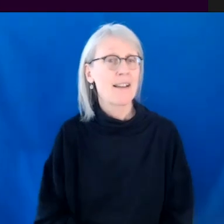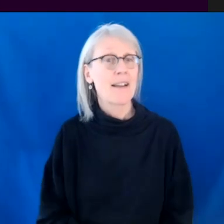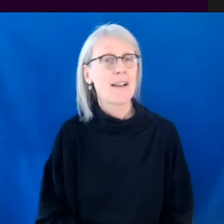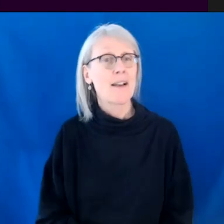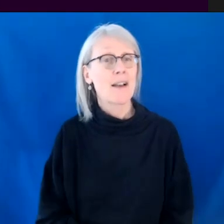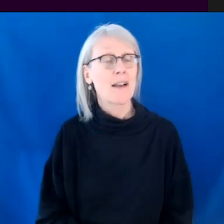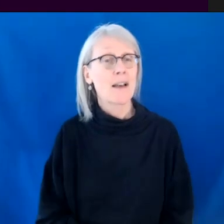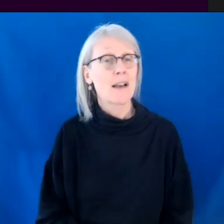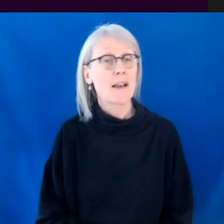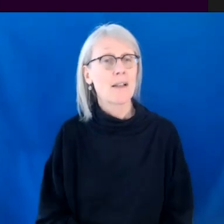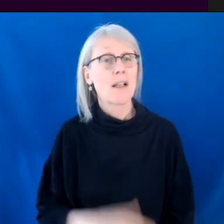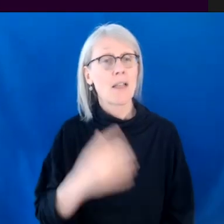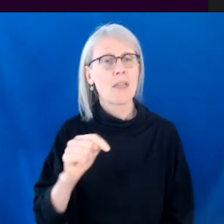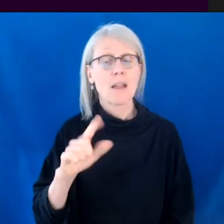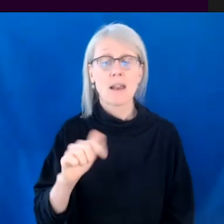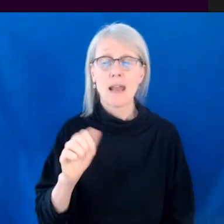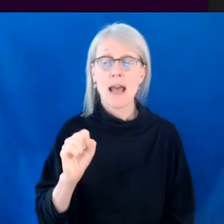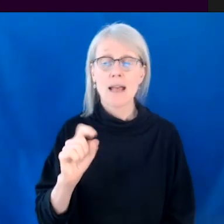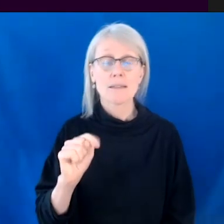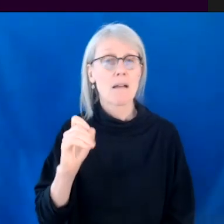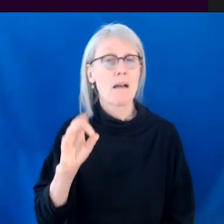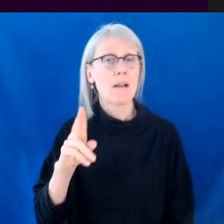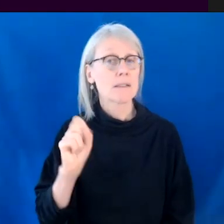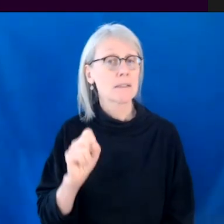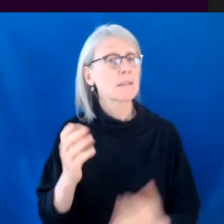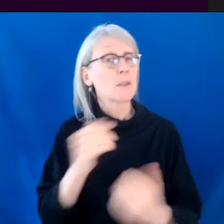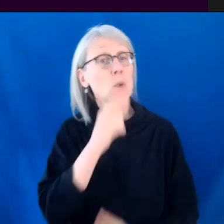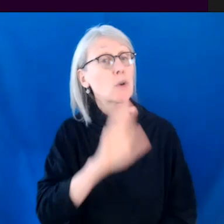The Last of Us. Okay. Uh, who are your heroes?